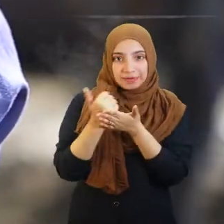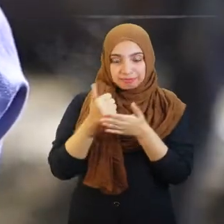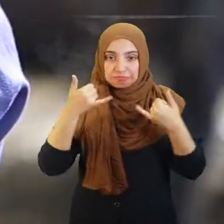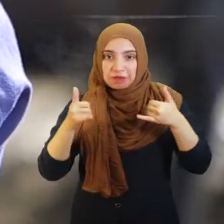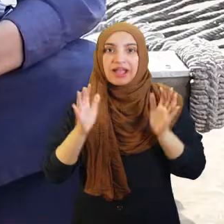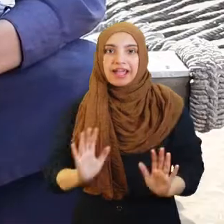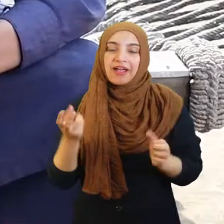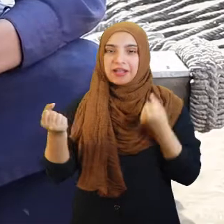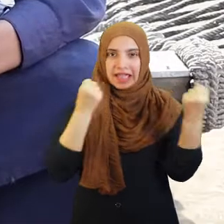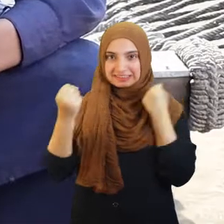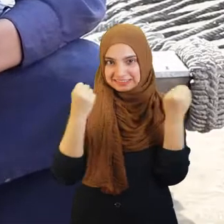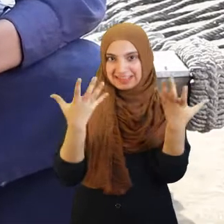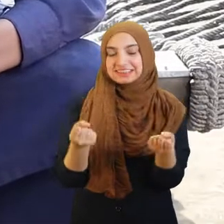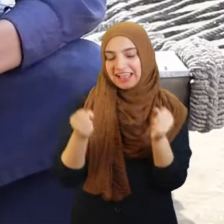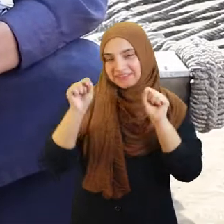etc.